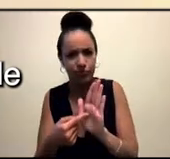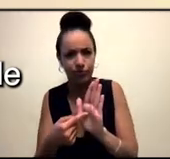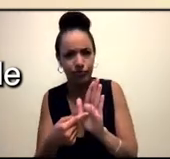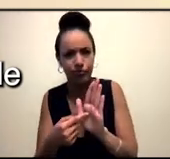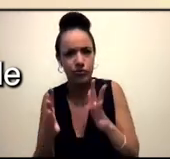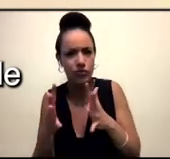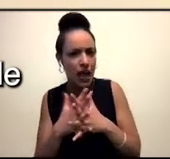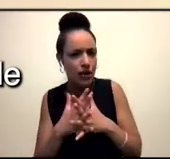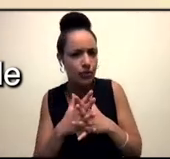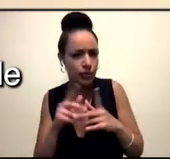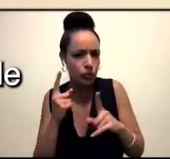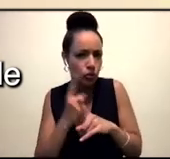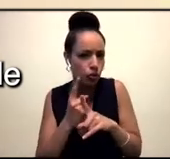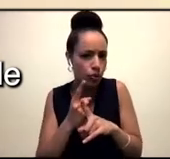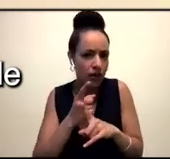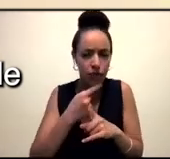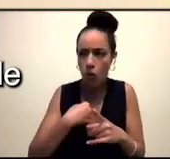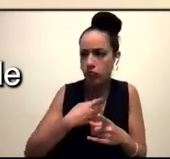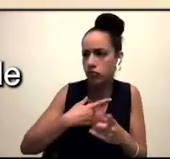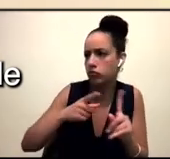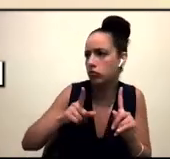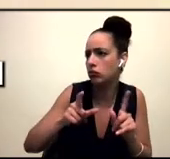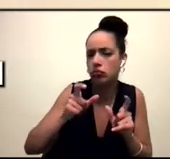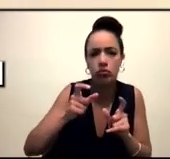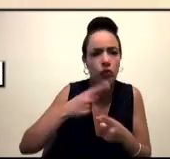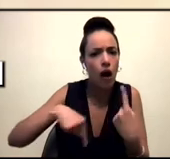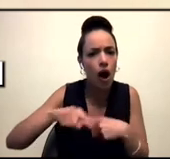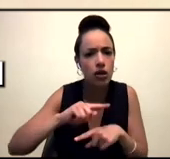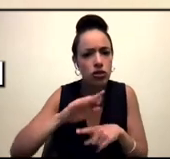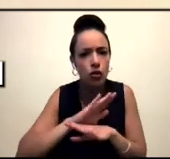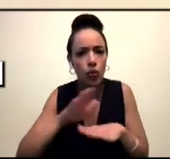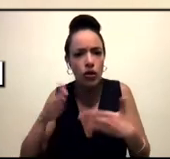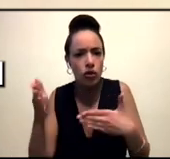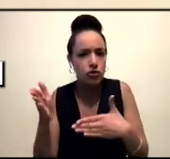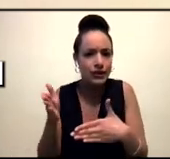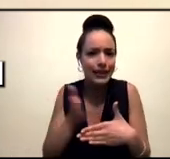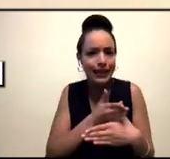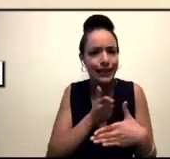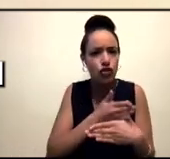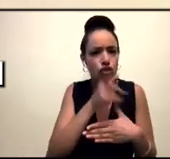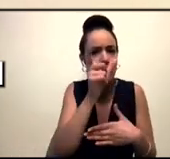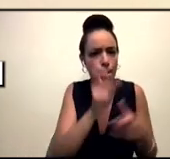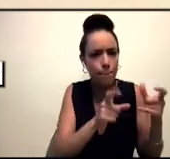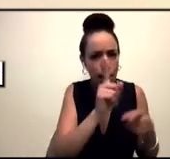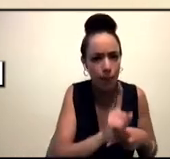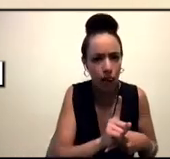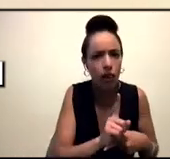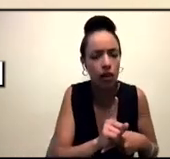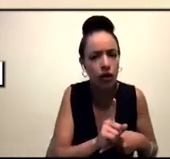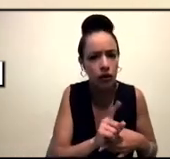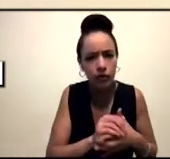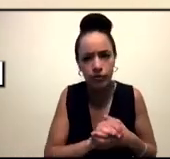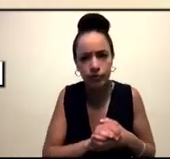are not indigenous to Turtle Island, that like, the ways in which that lands,